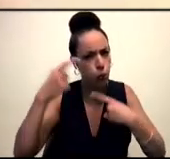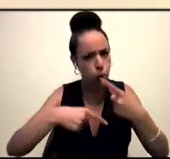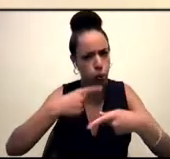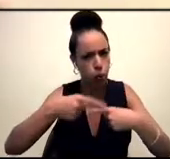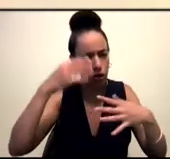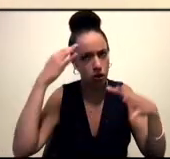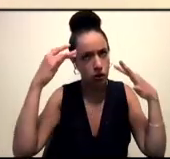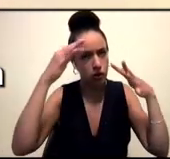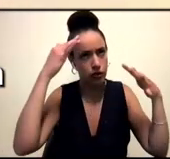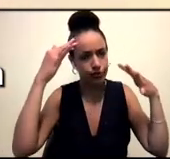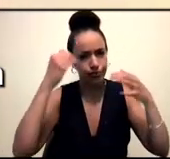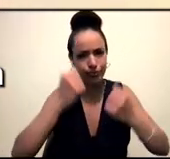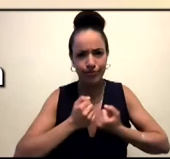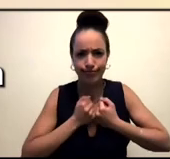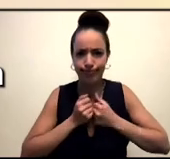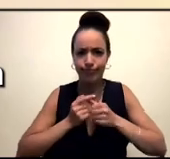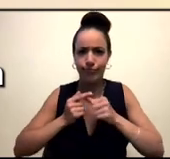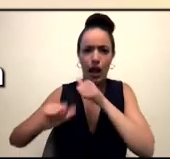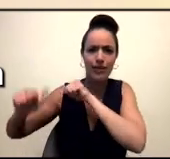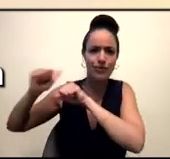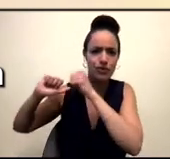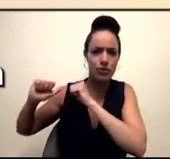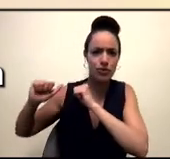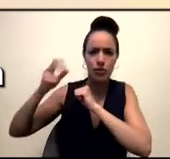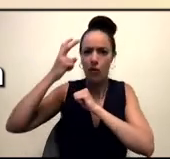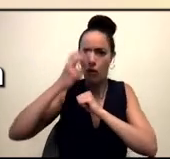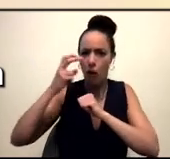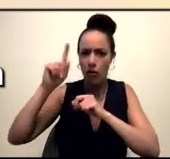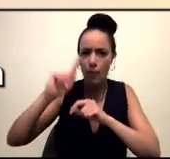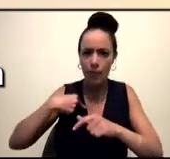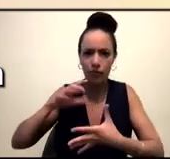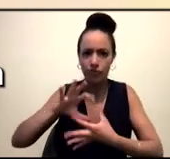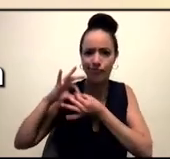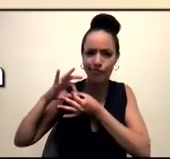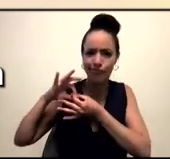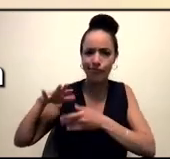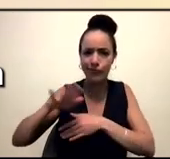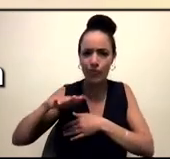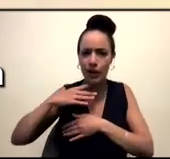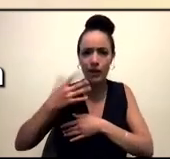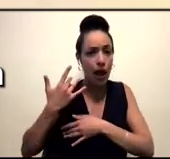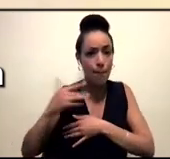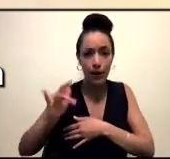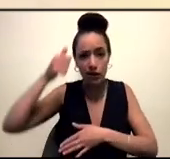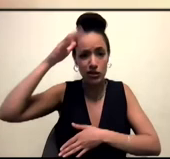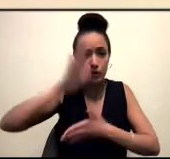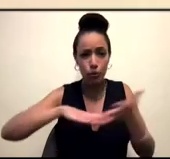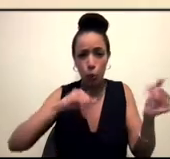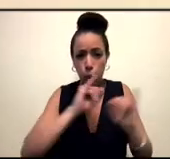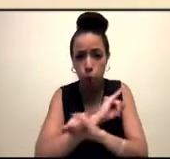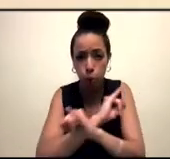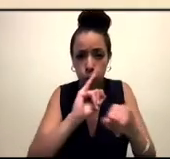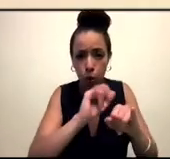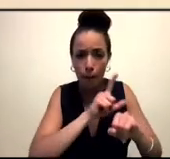ancestors and our elders survived a lot, and that we often, it is extremely true what Fatima was saying that trauma